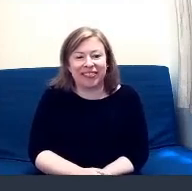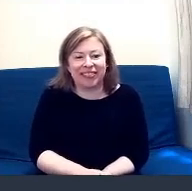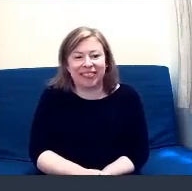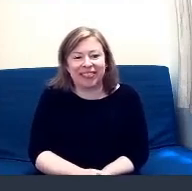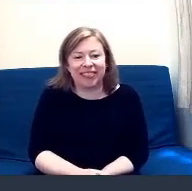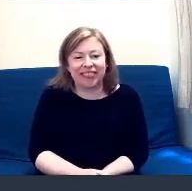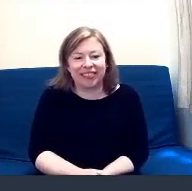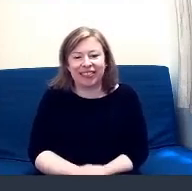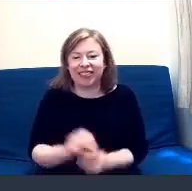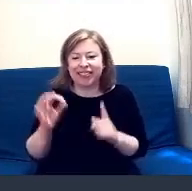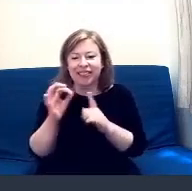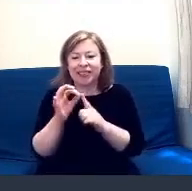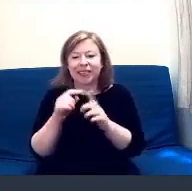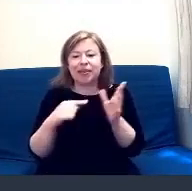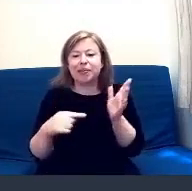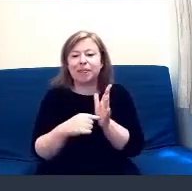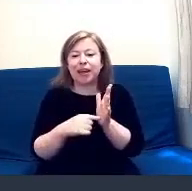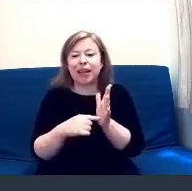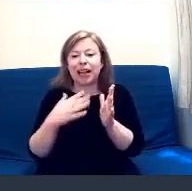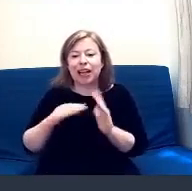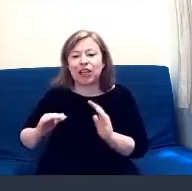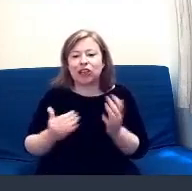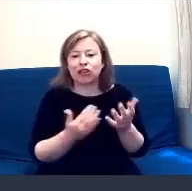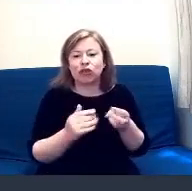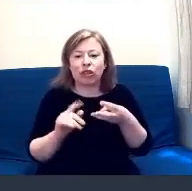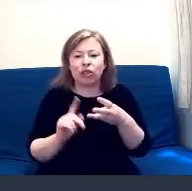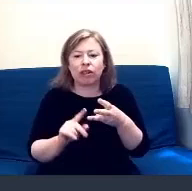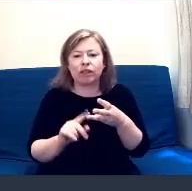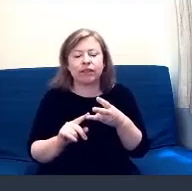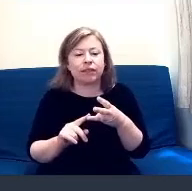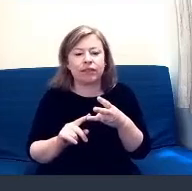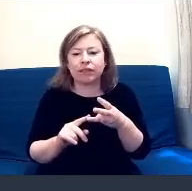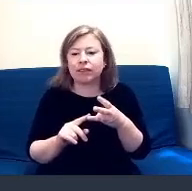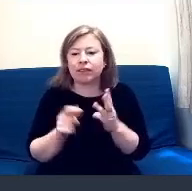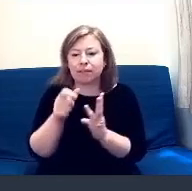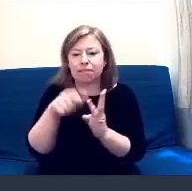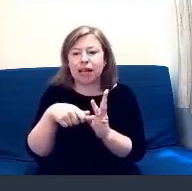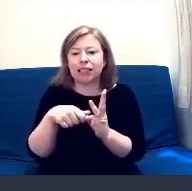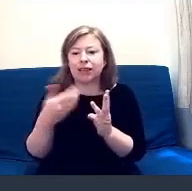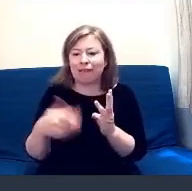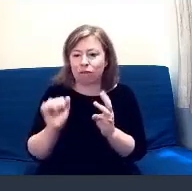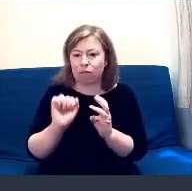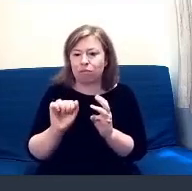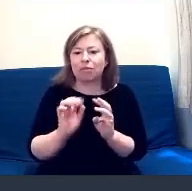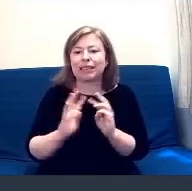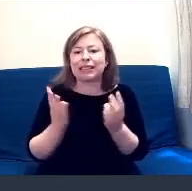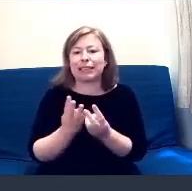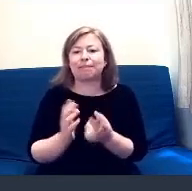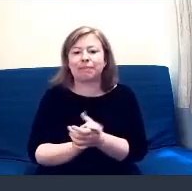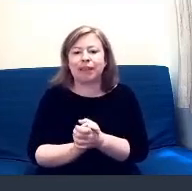Pat, do you want to introduce the third team member of the Older Peoples project? Yeah,